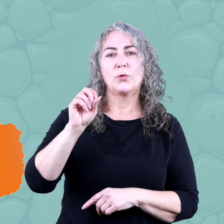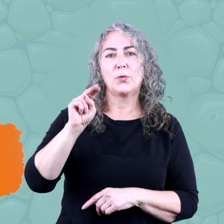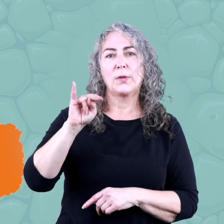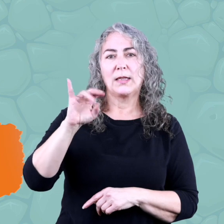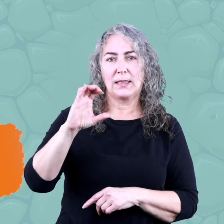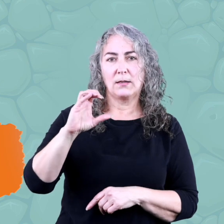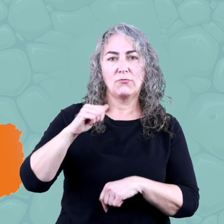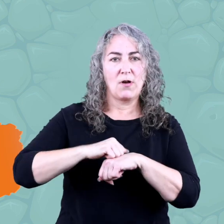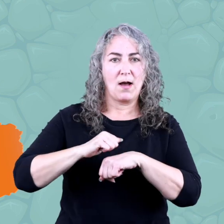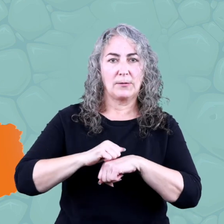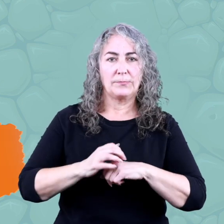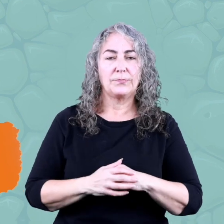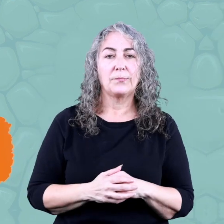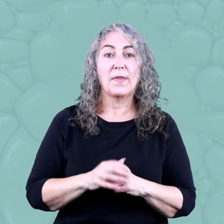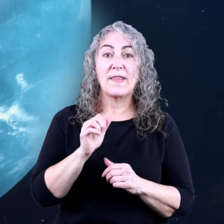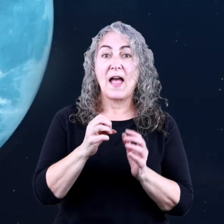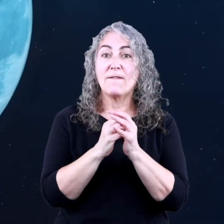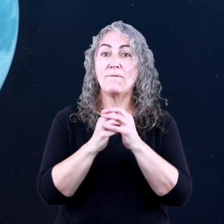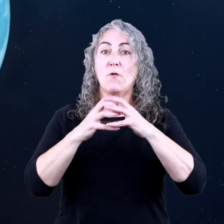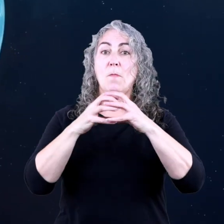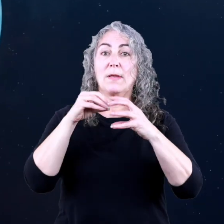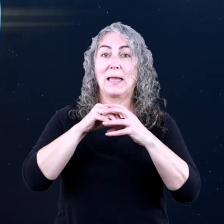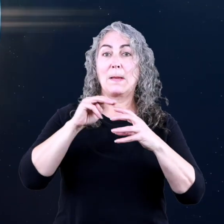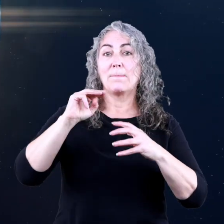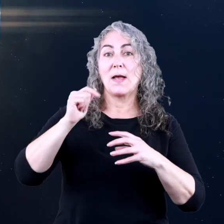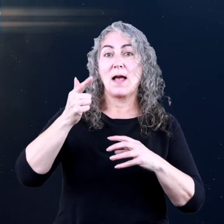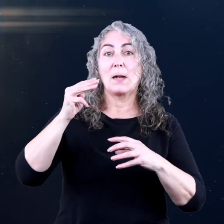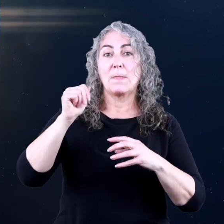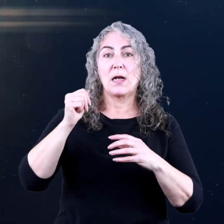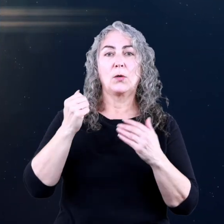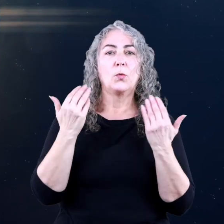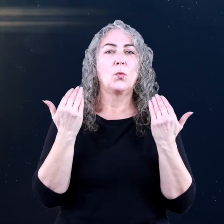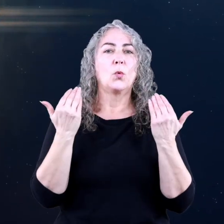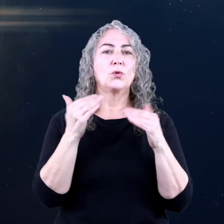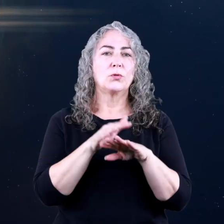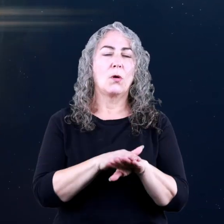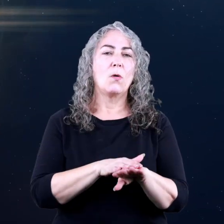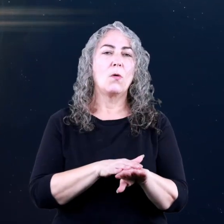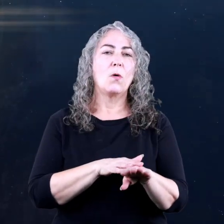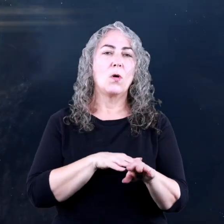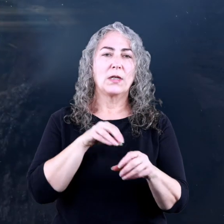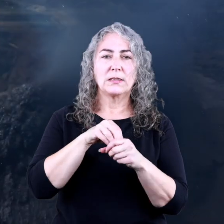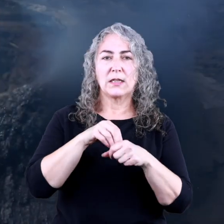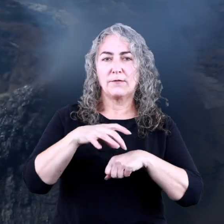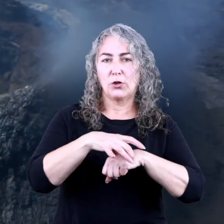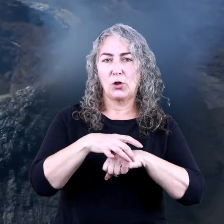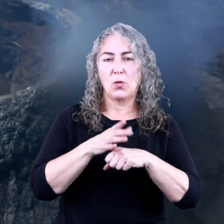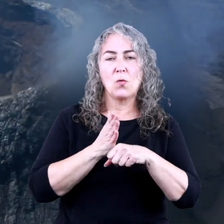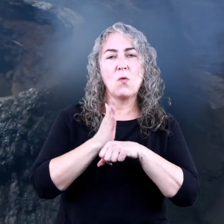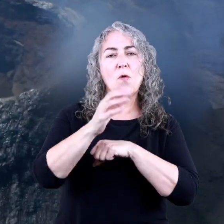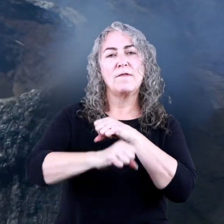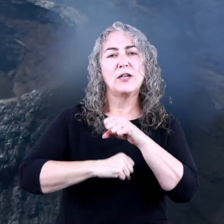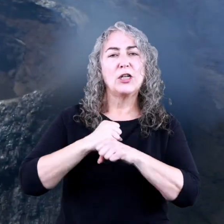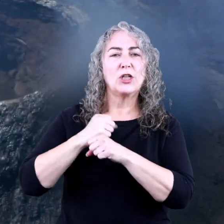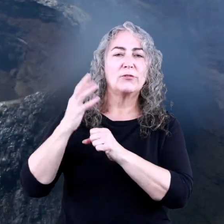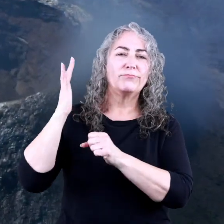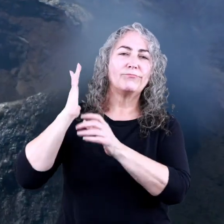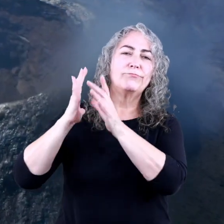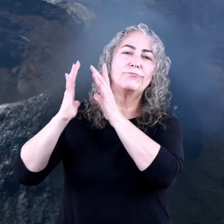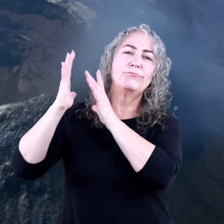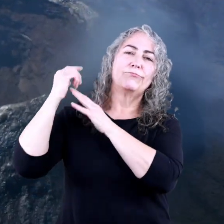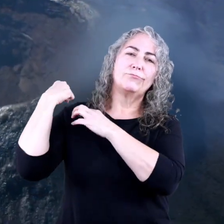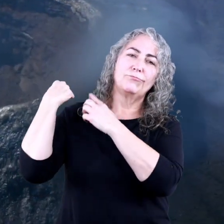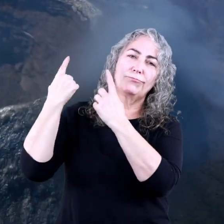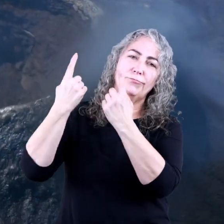plutonic rocks. They are formed when magma slowly cools inside the Earth over a long